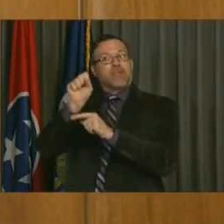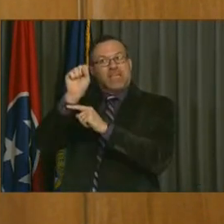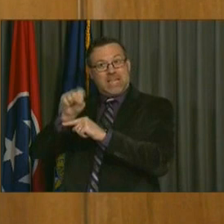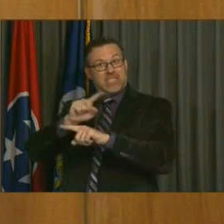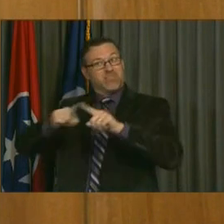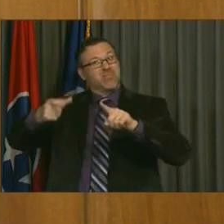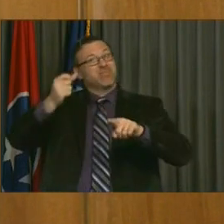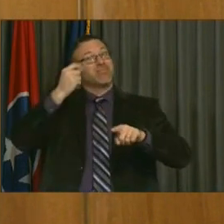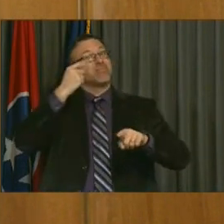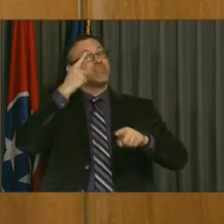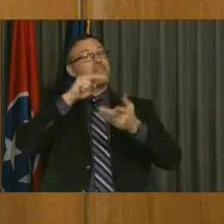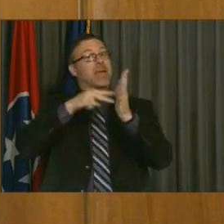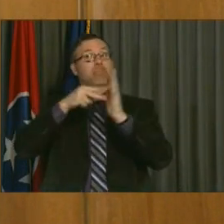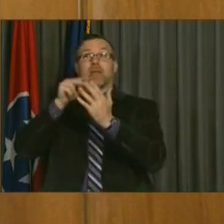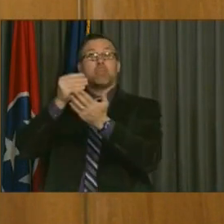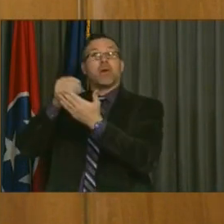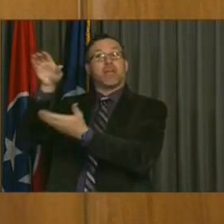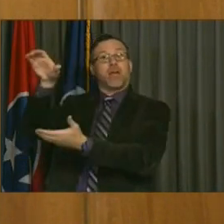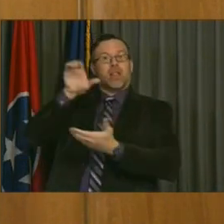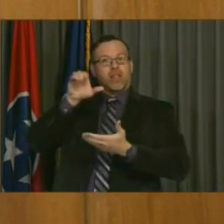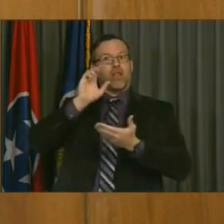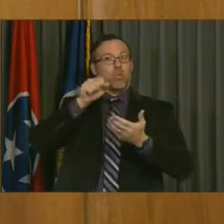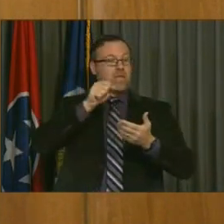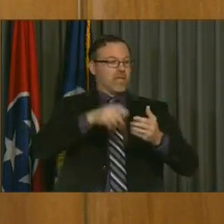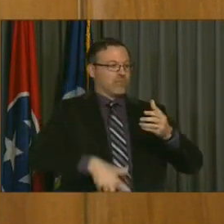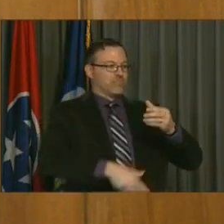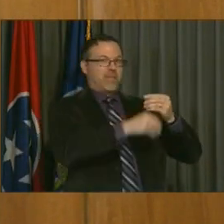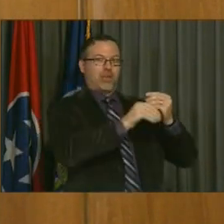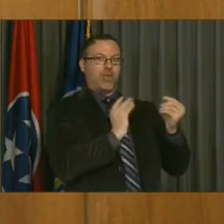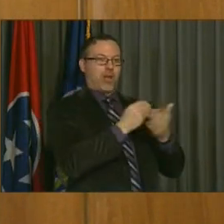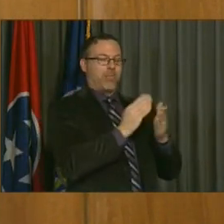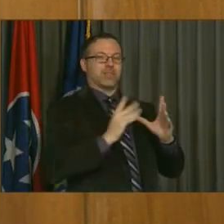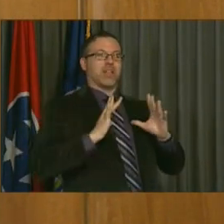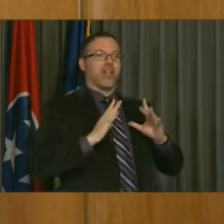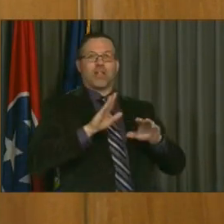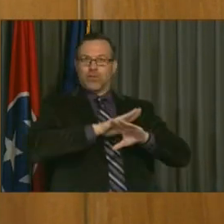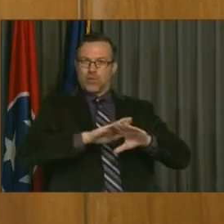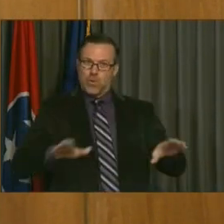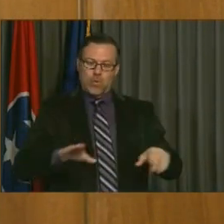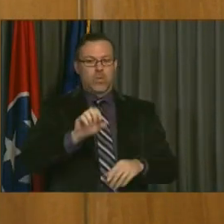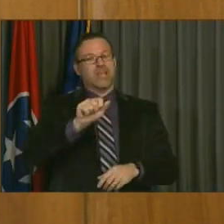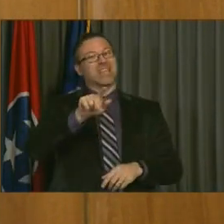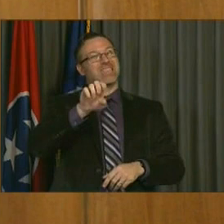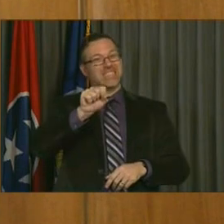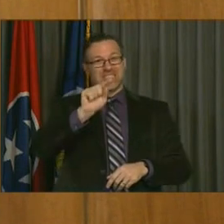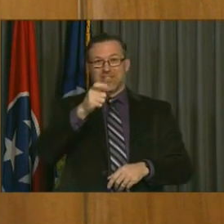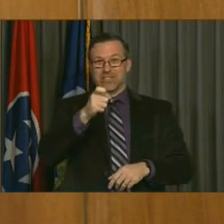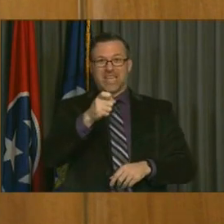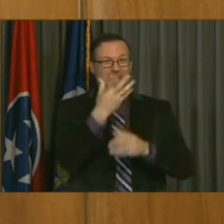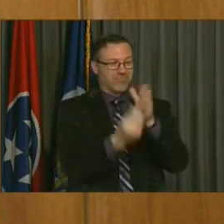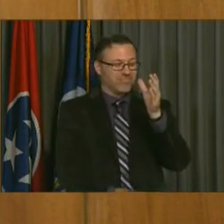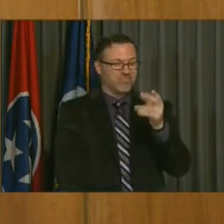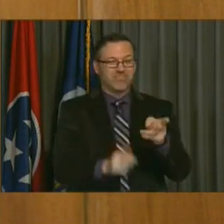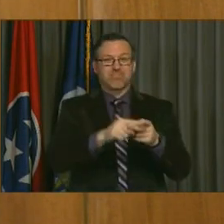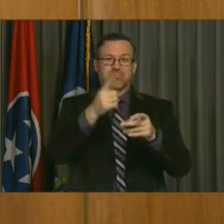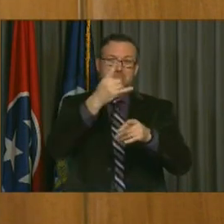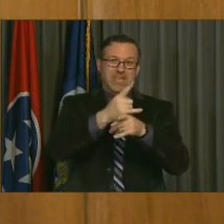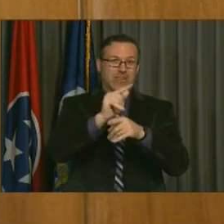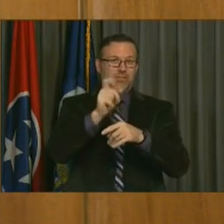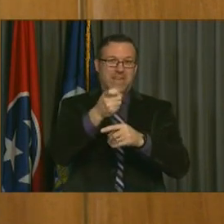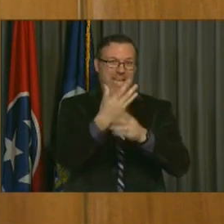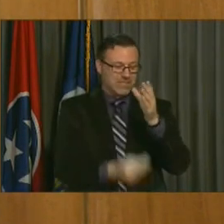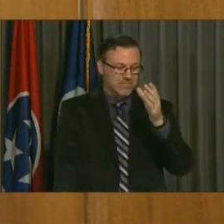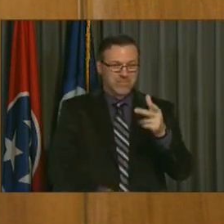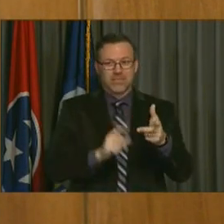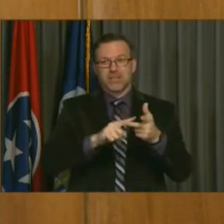lost revenue that you heard Mayor Cooper refer to earlier. Those revenues include sales tax, wholesale beer and liquor tax, city